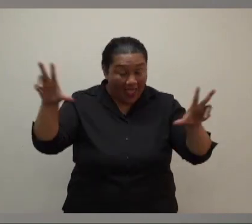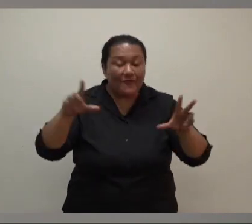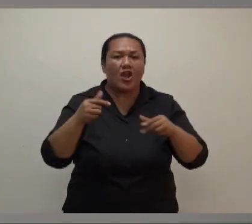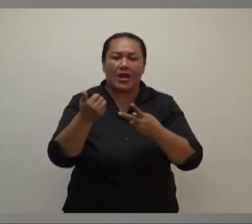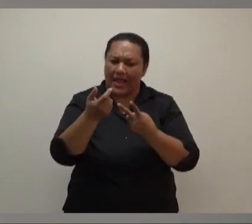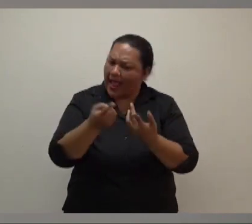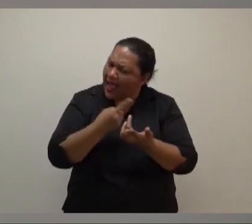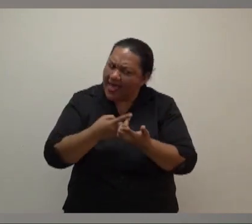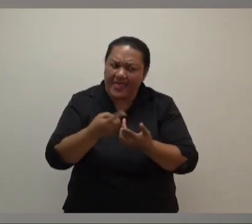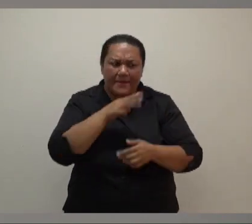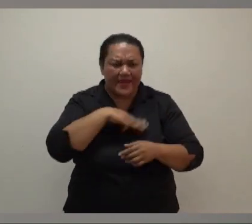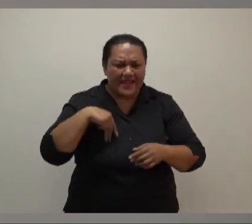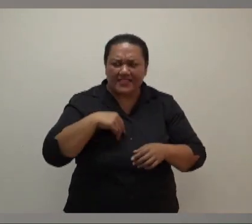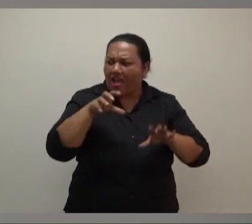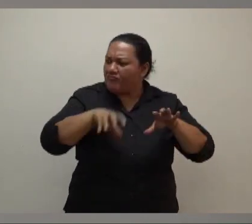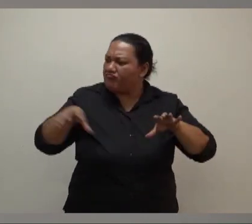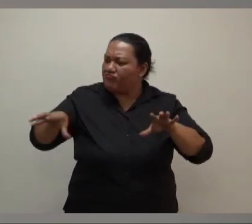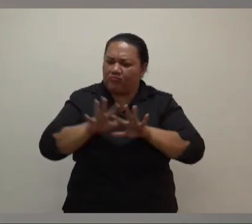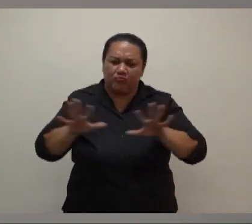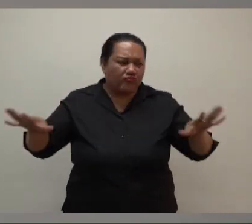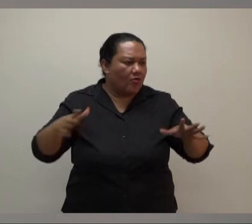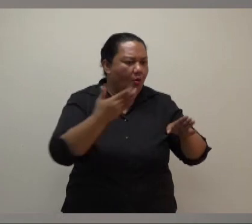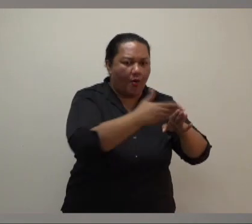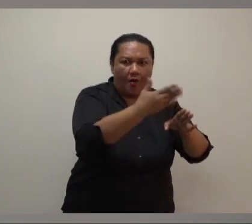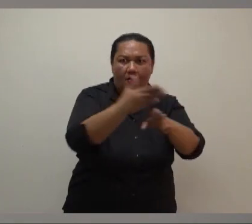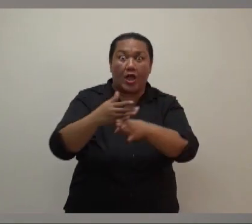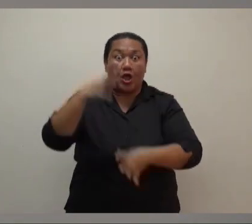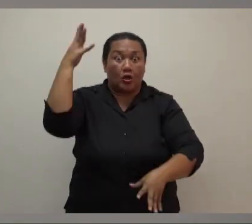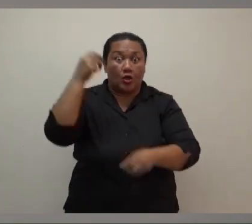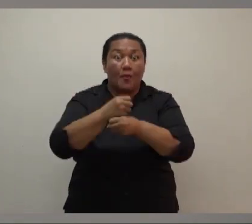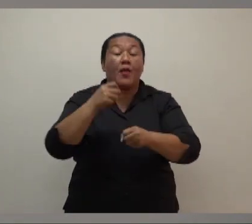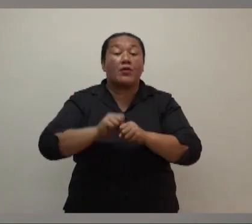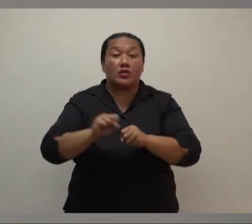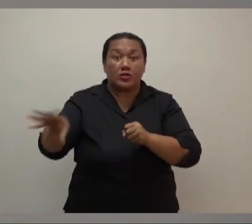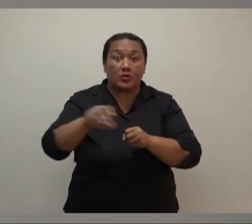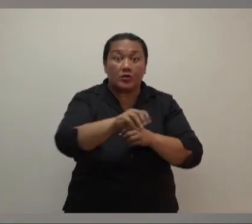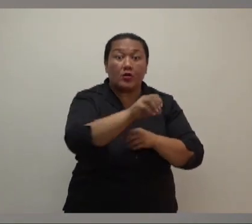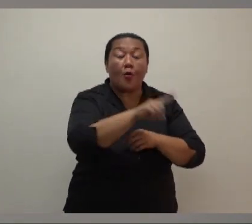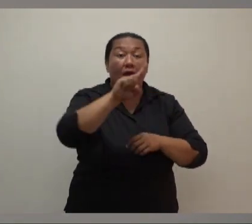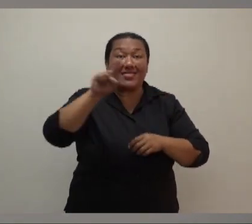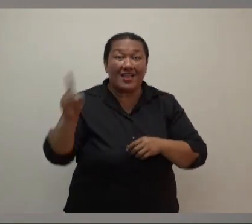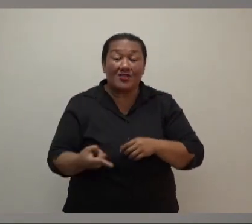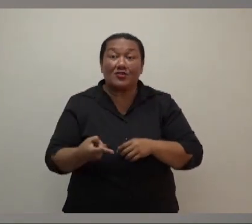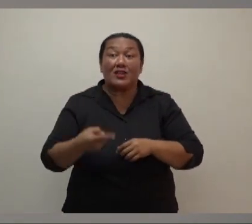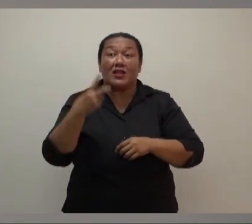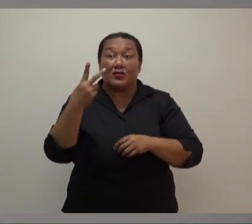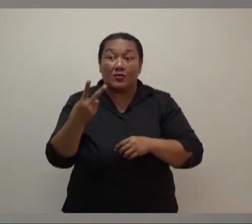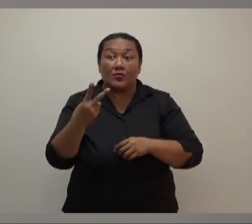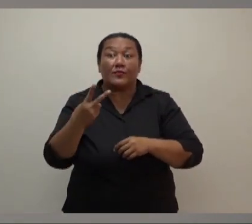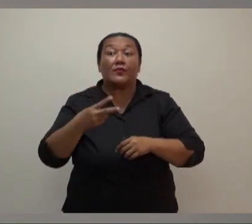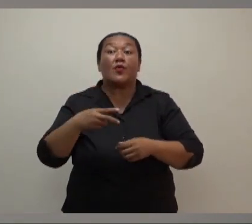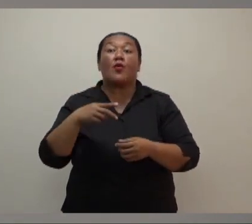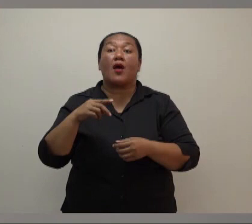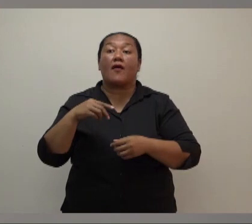have been on the ground also. In total, we have distributed nearly 1,000 food packs to families in need